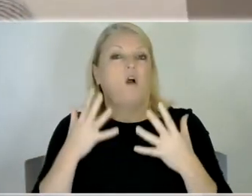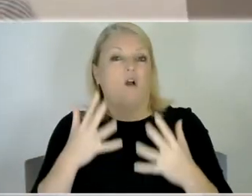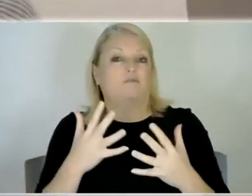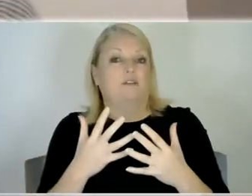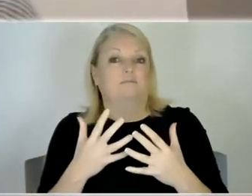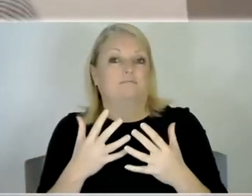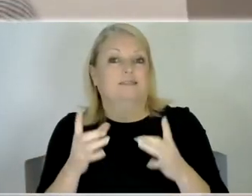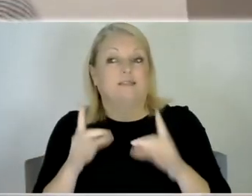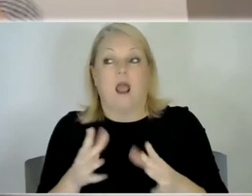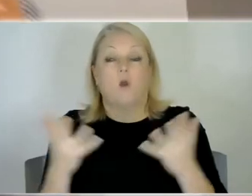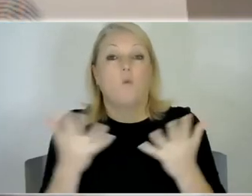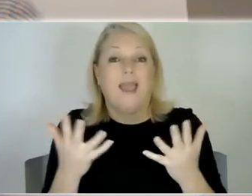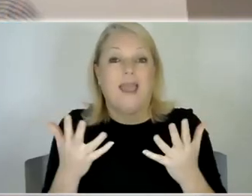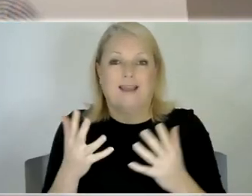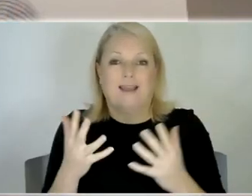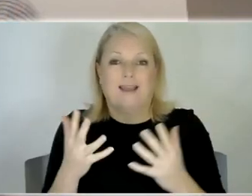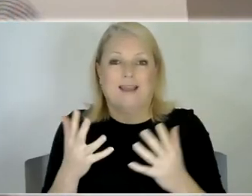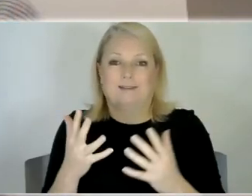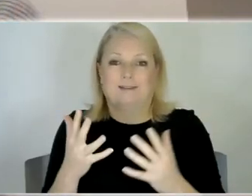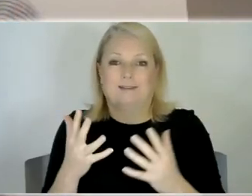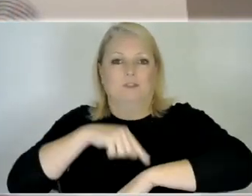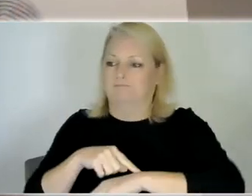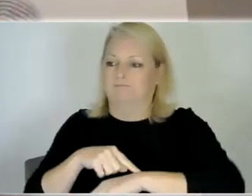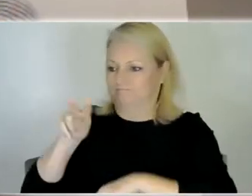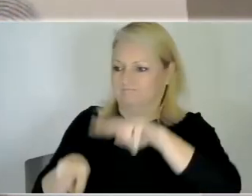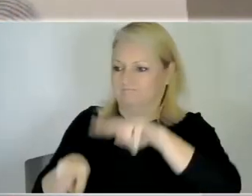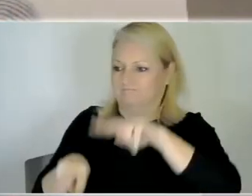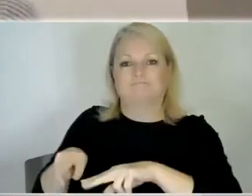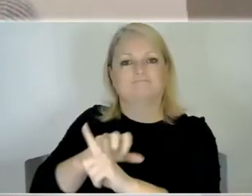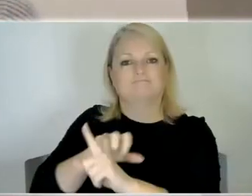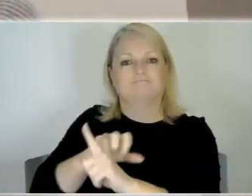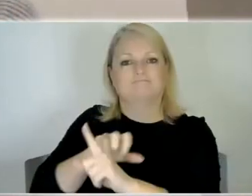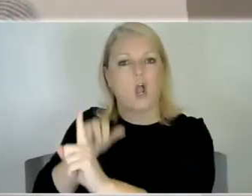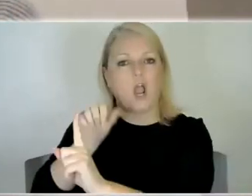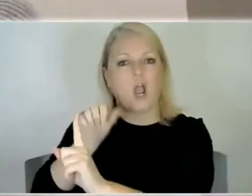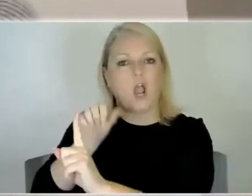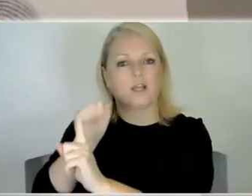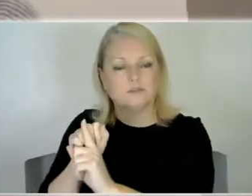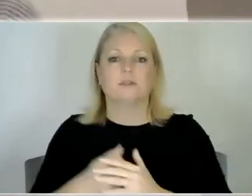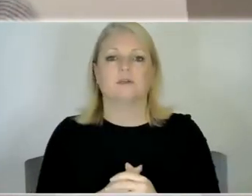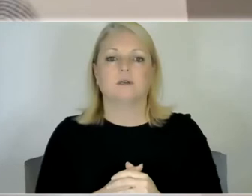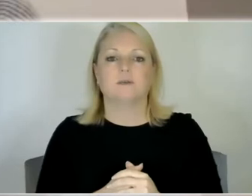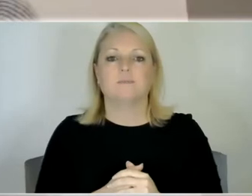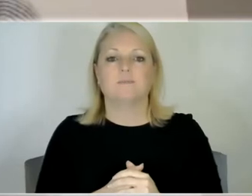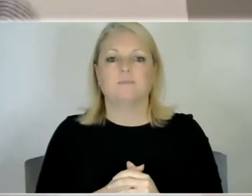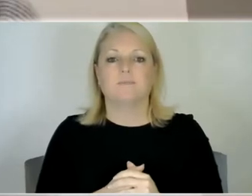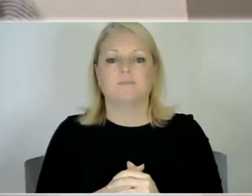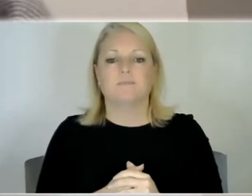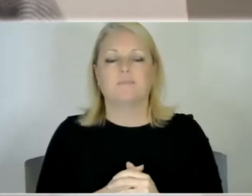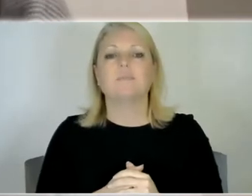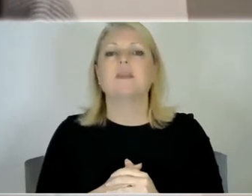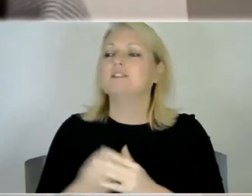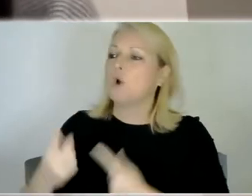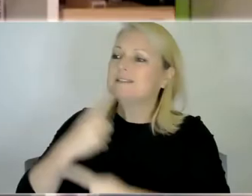um tell us a little bit about discovering Jude and Tommy's diagnosis and how that impacted you and your family.